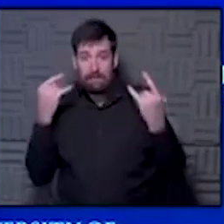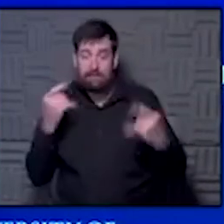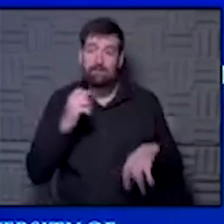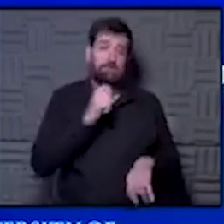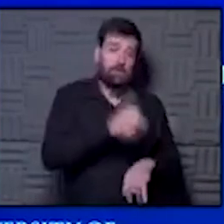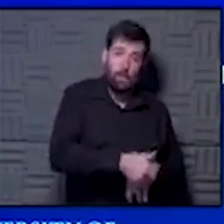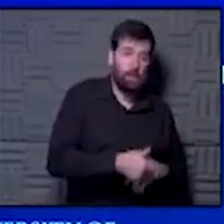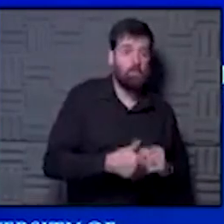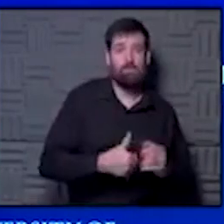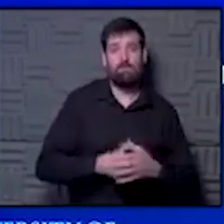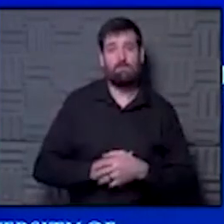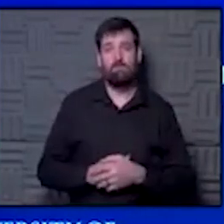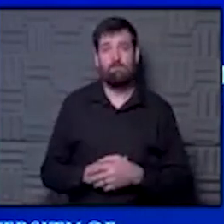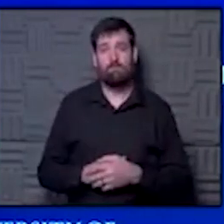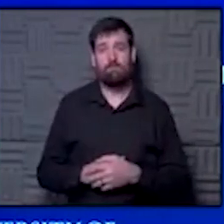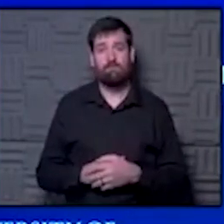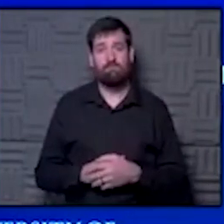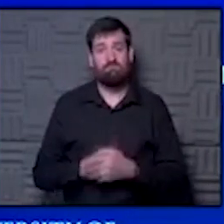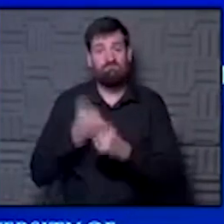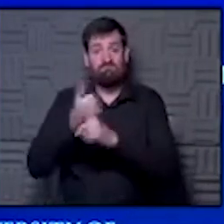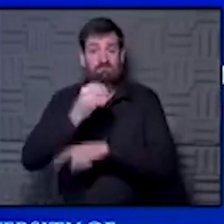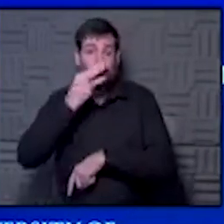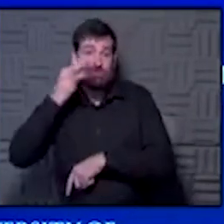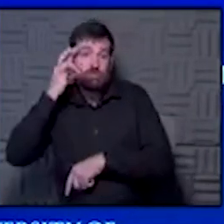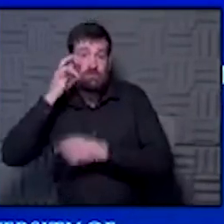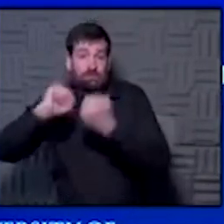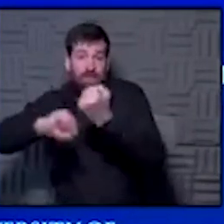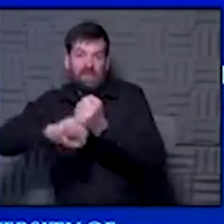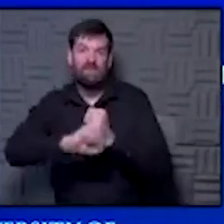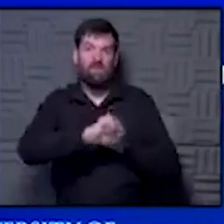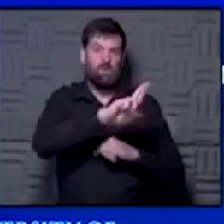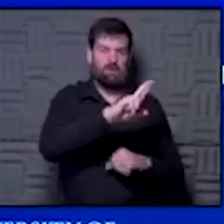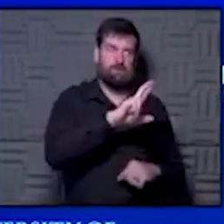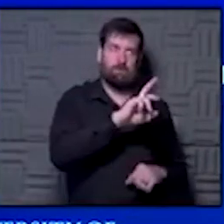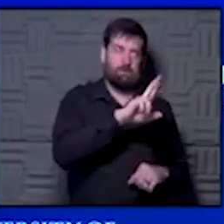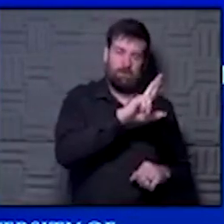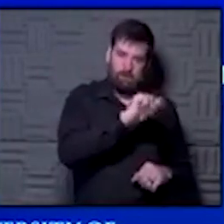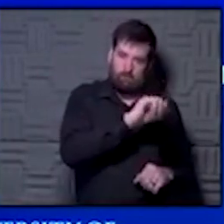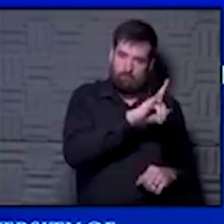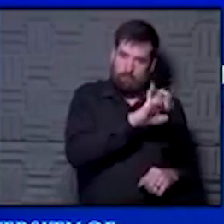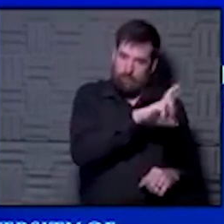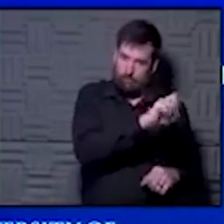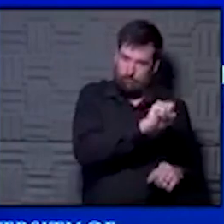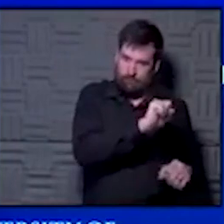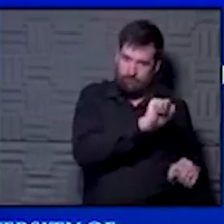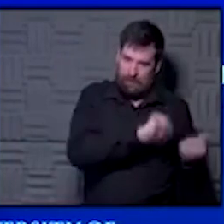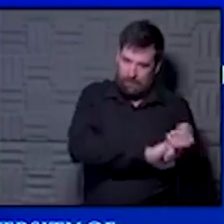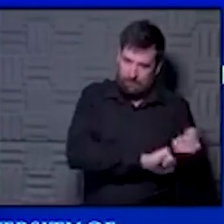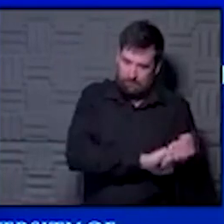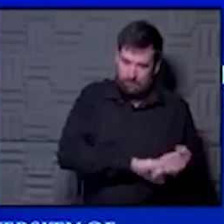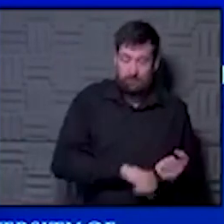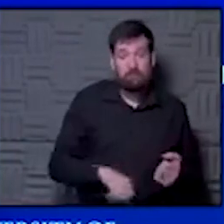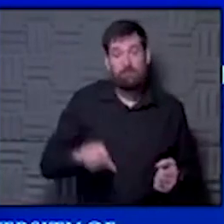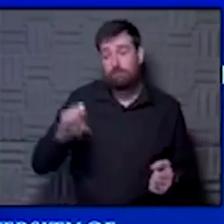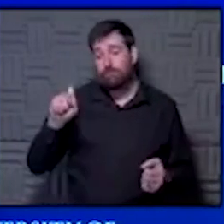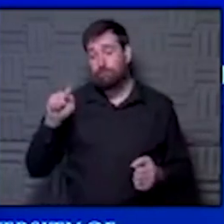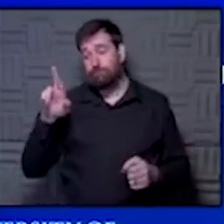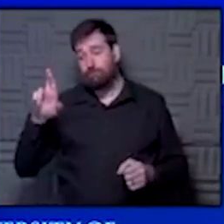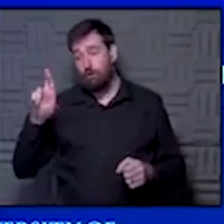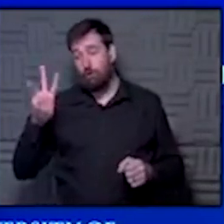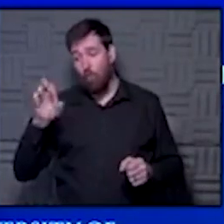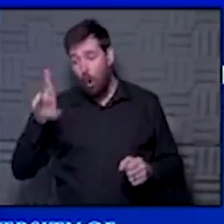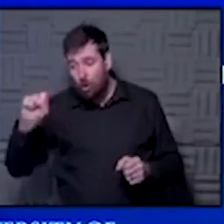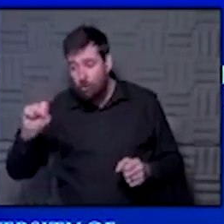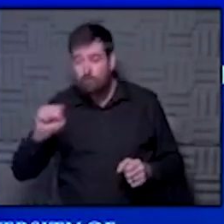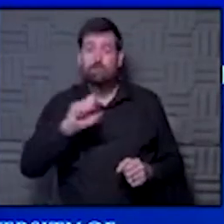don't. Whether you're a Chiefs fan or a Raiders fan, God forbid. Whether it's Star Wars or Star Trek,